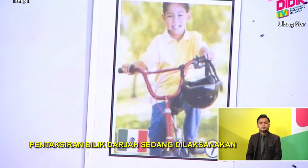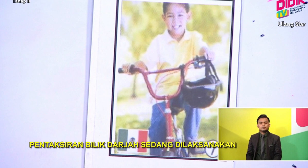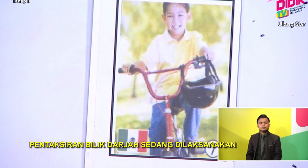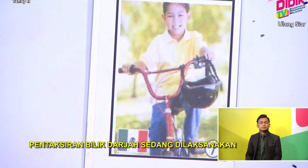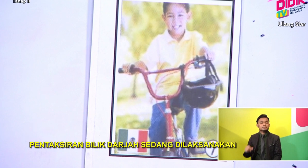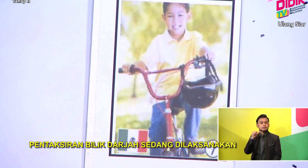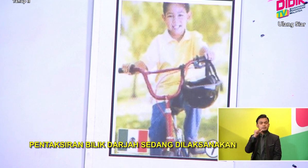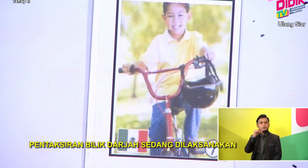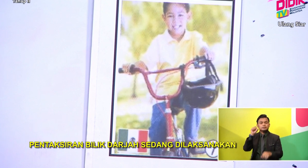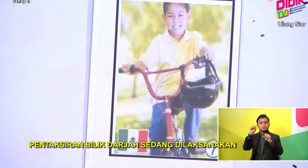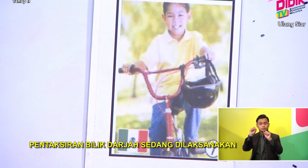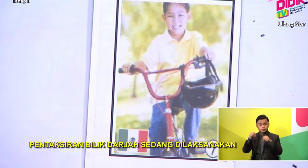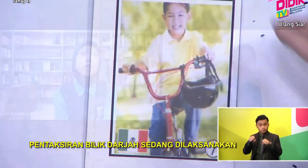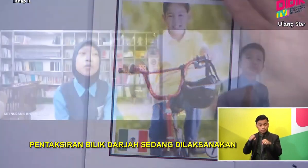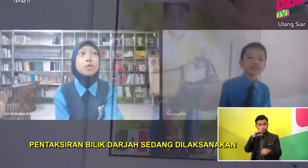spelling?